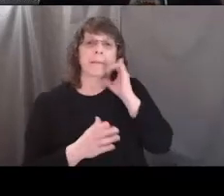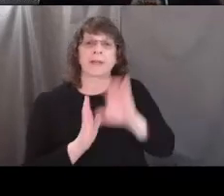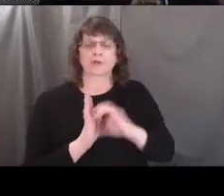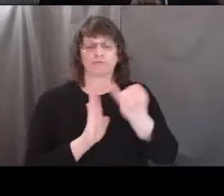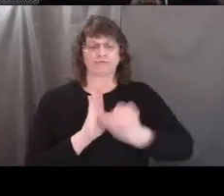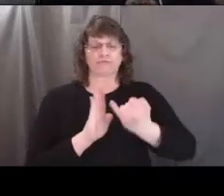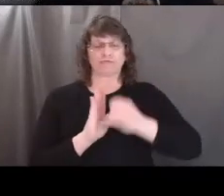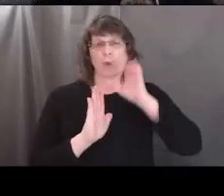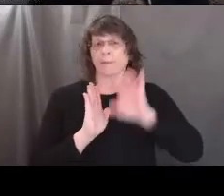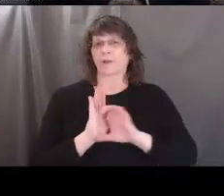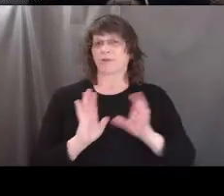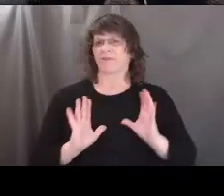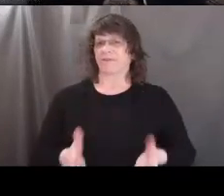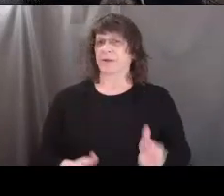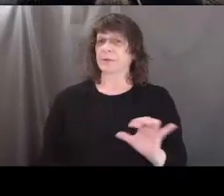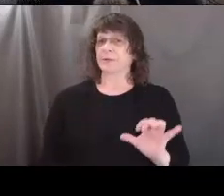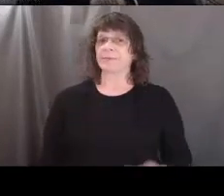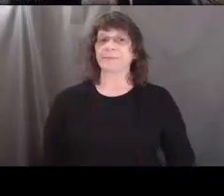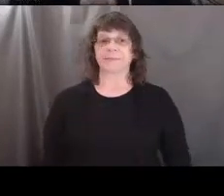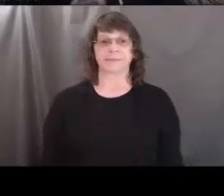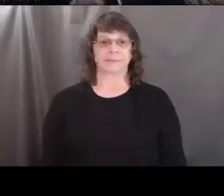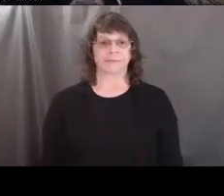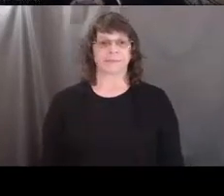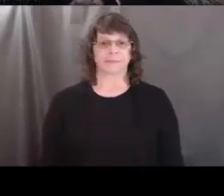of your soil will work just as well.